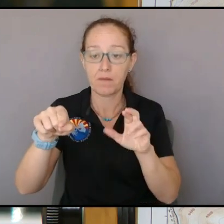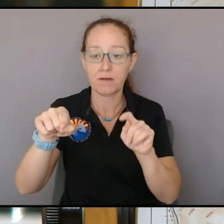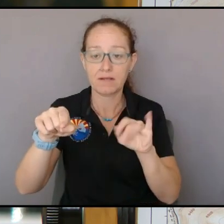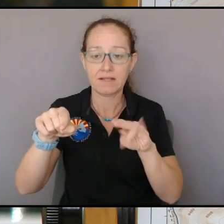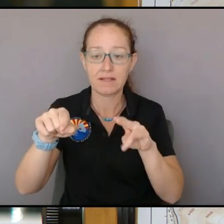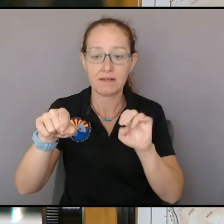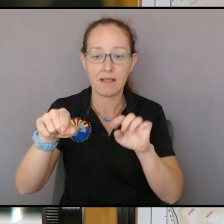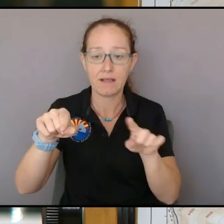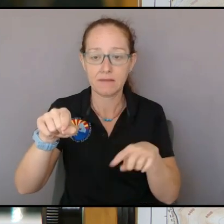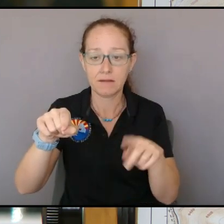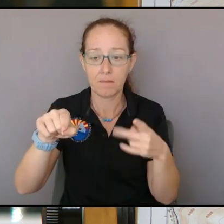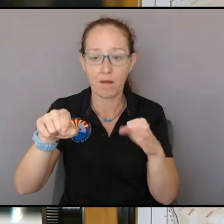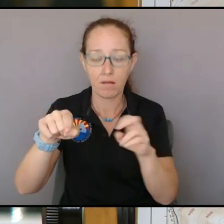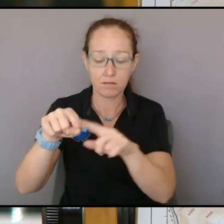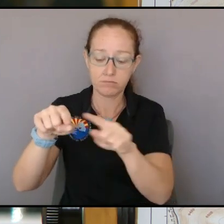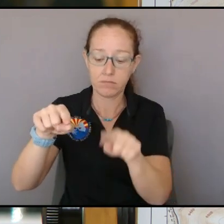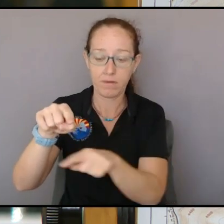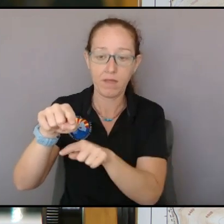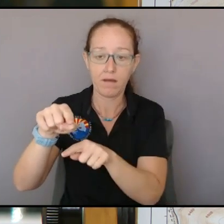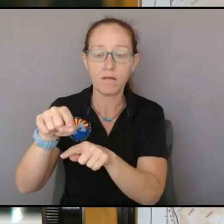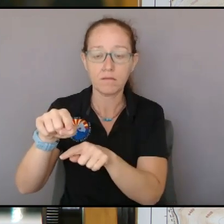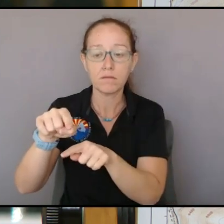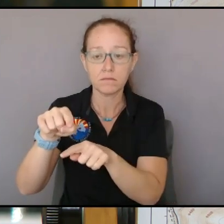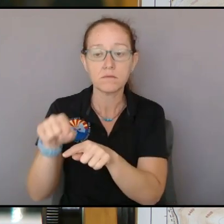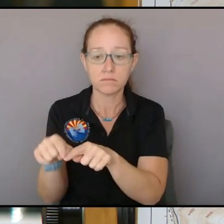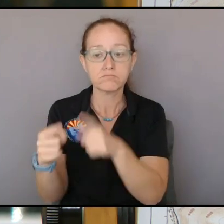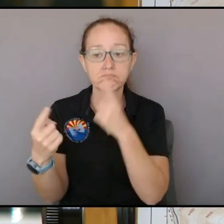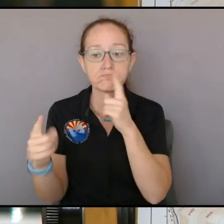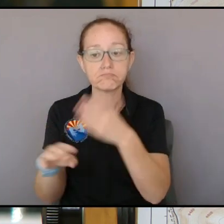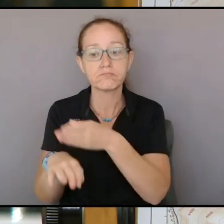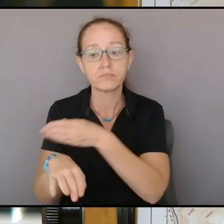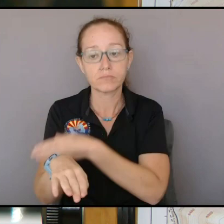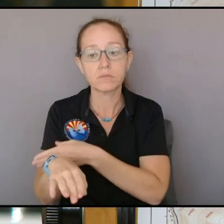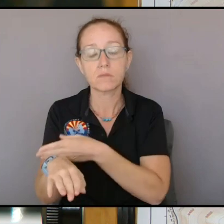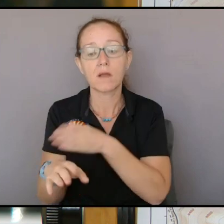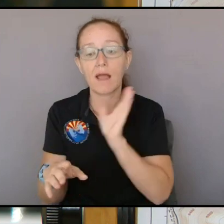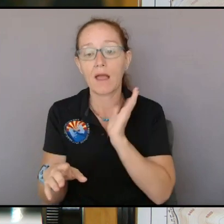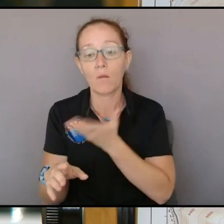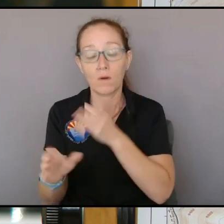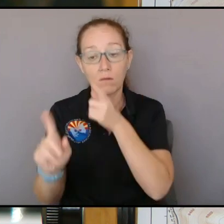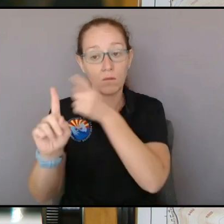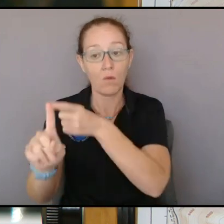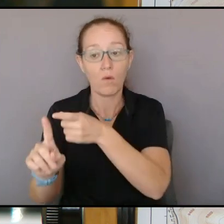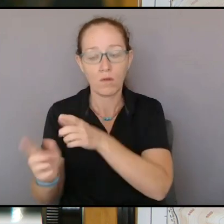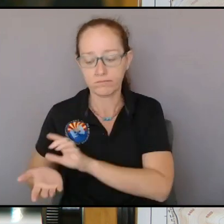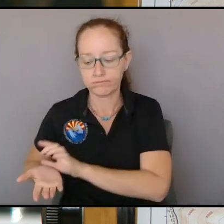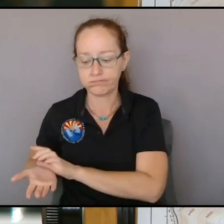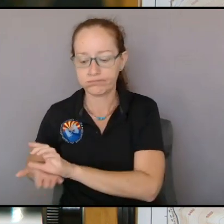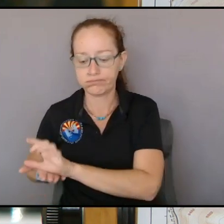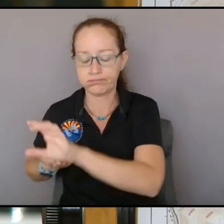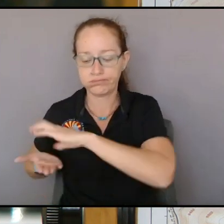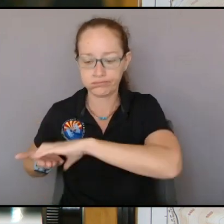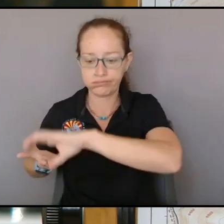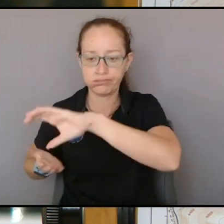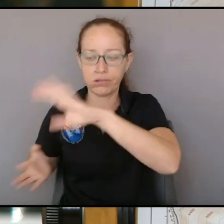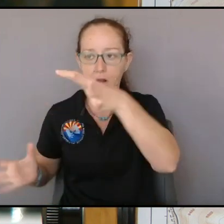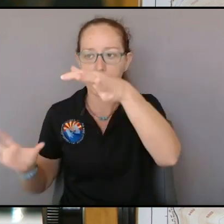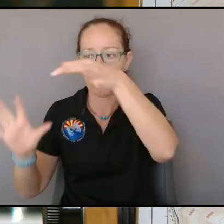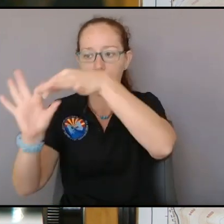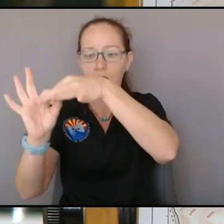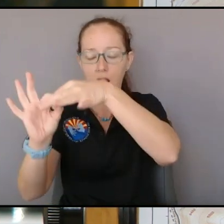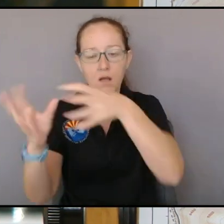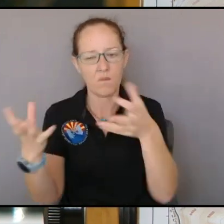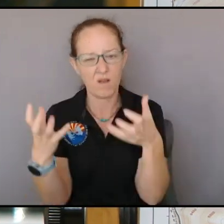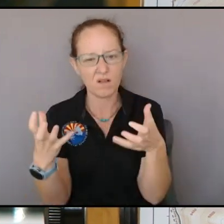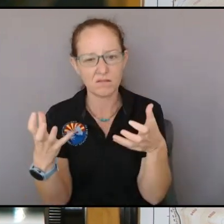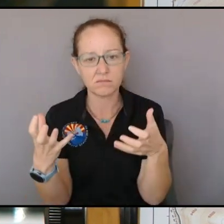goal of being able to tie into this this dozer line we're able to bring dozer line up from the bottom so I believe that by the end